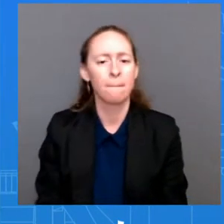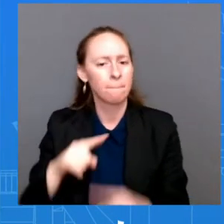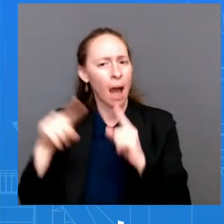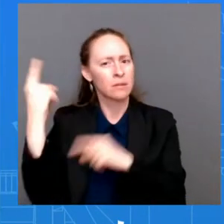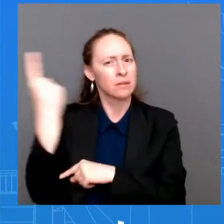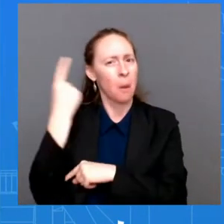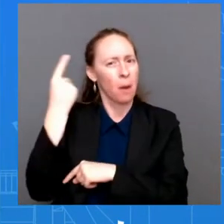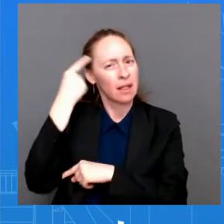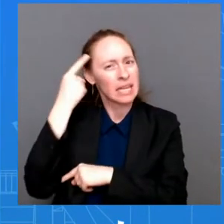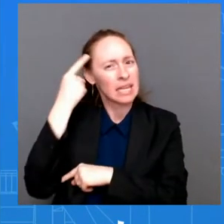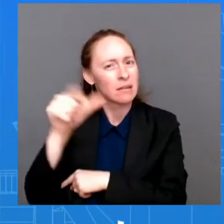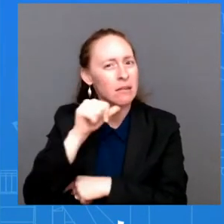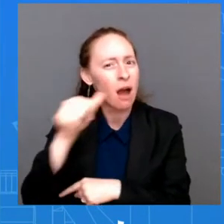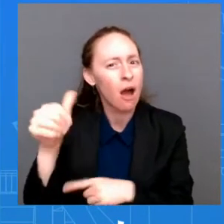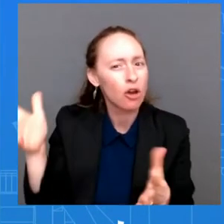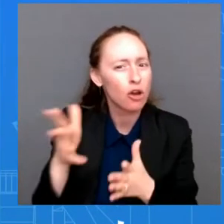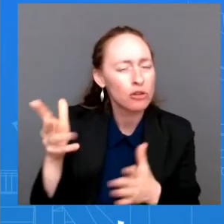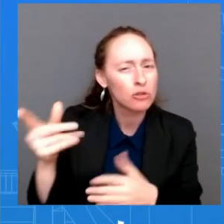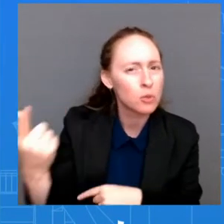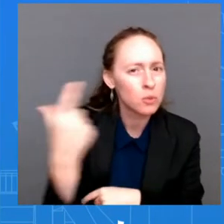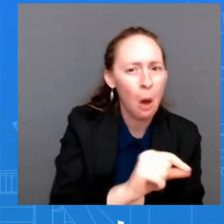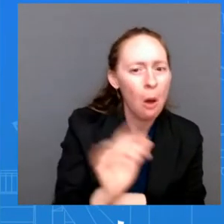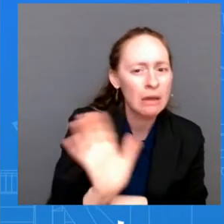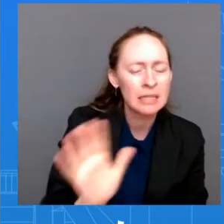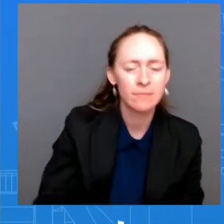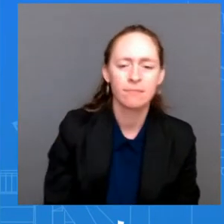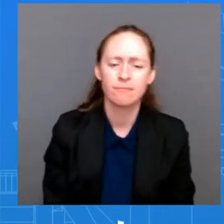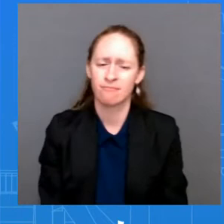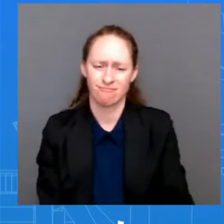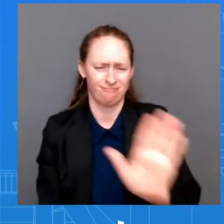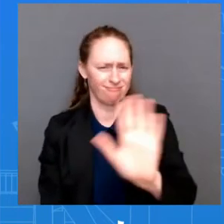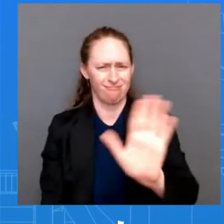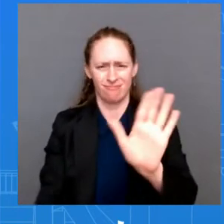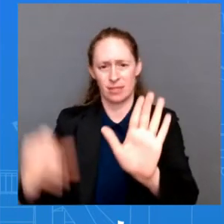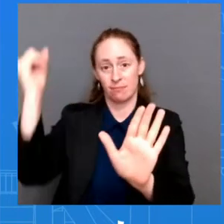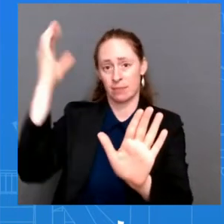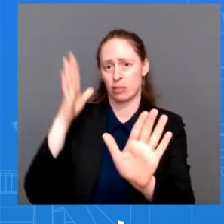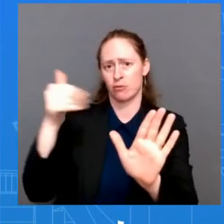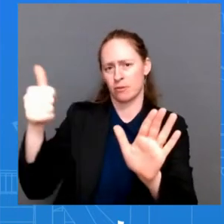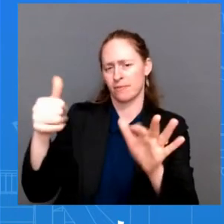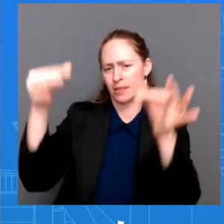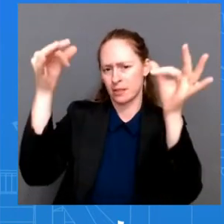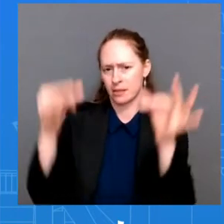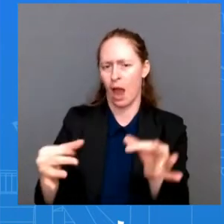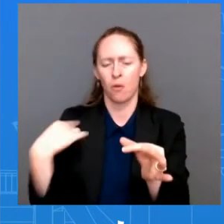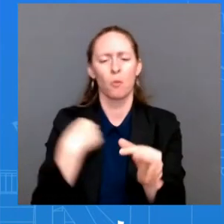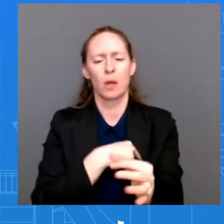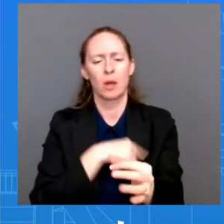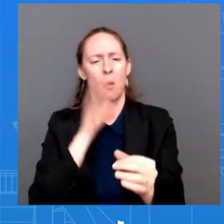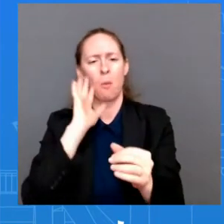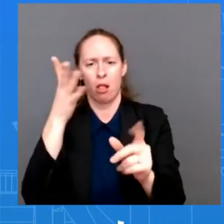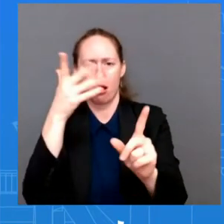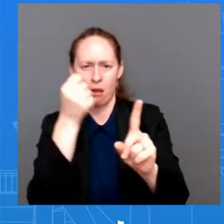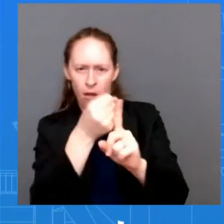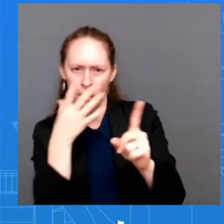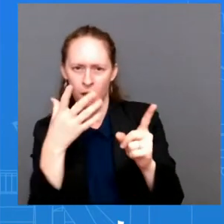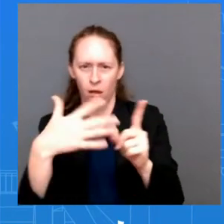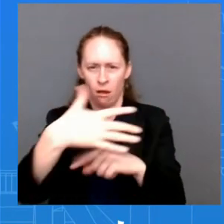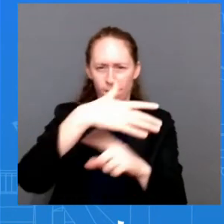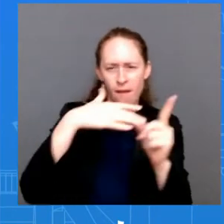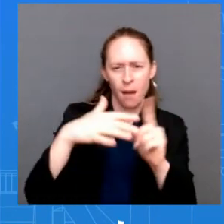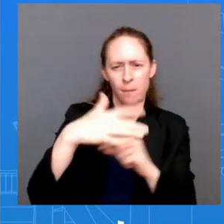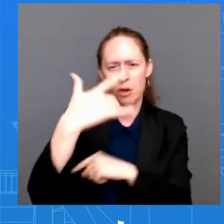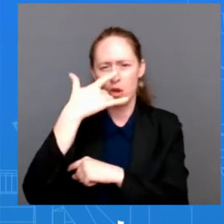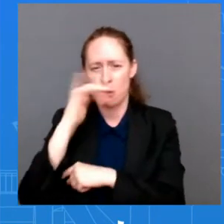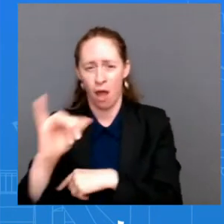we did was provide her context, analysis, facts, information so that she could make the best